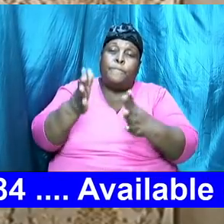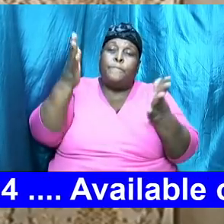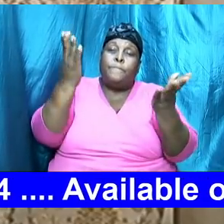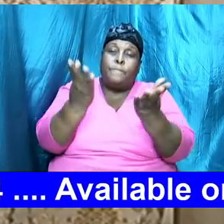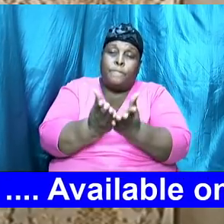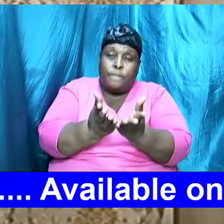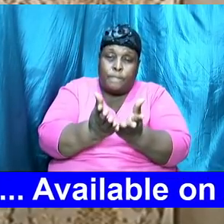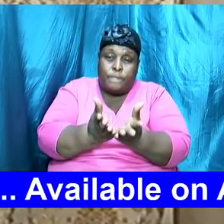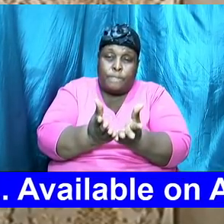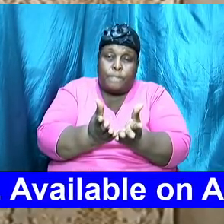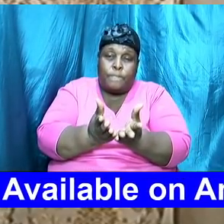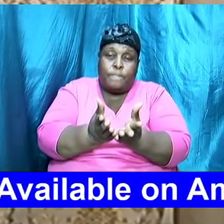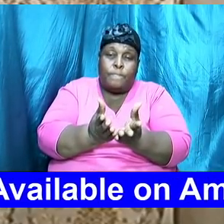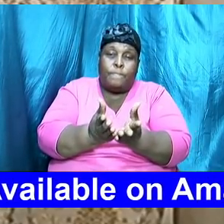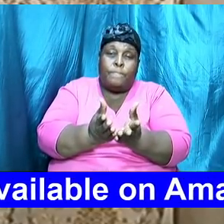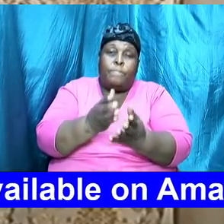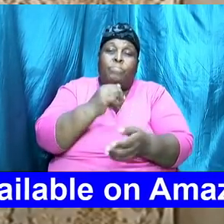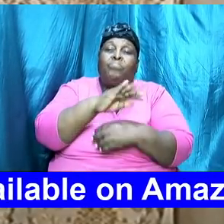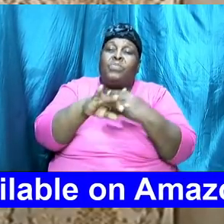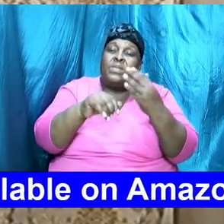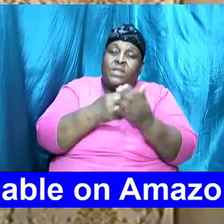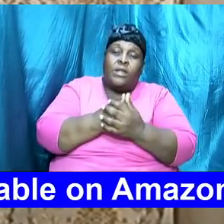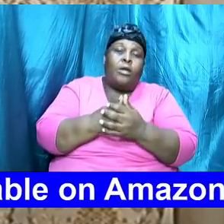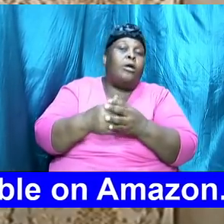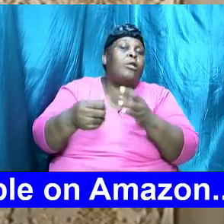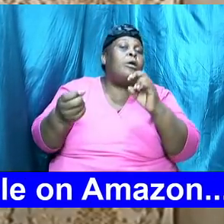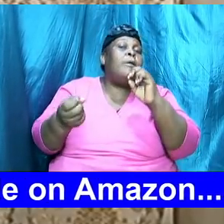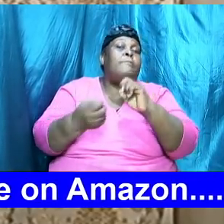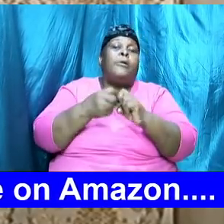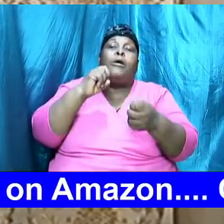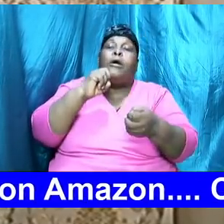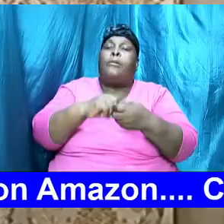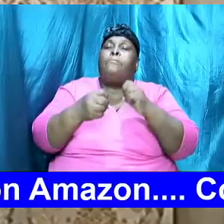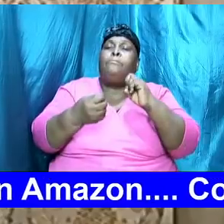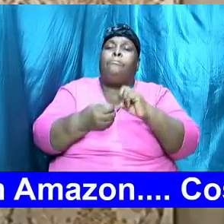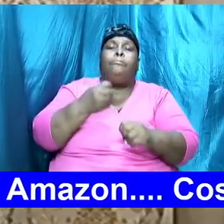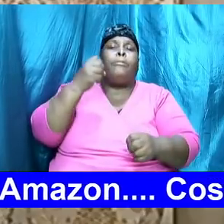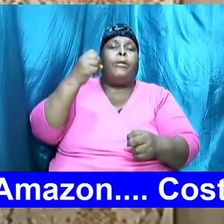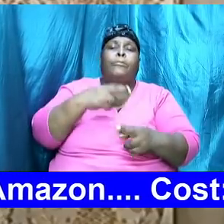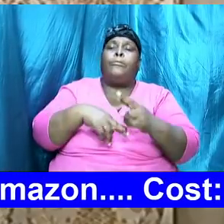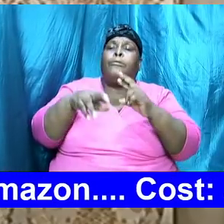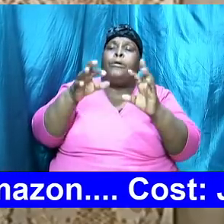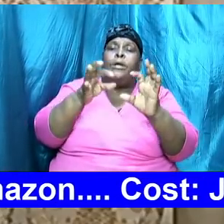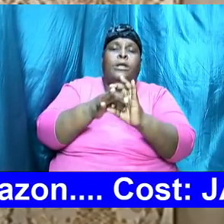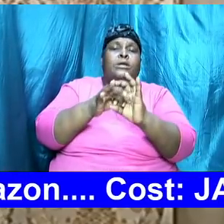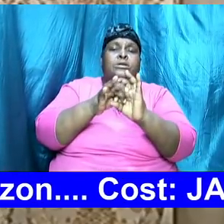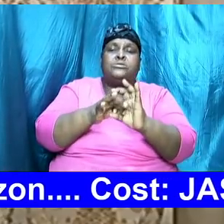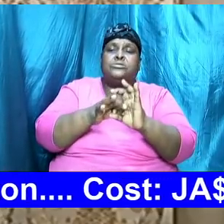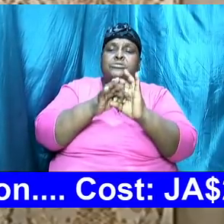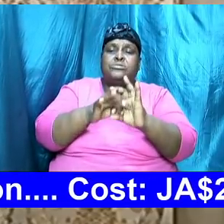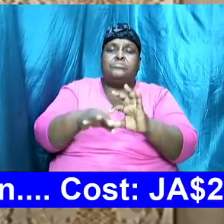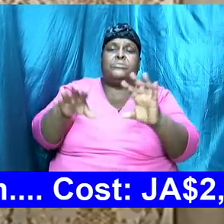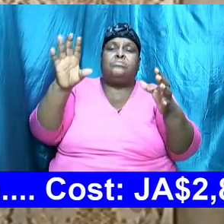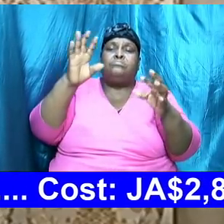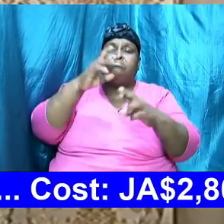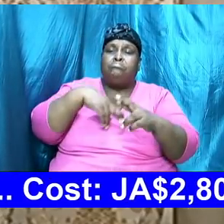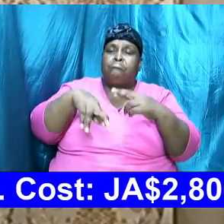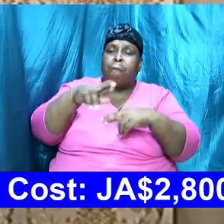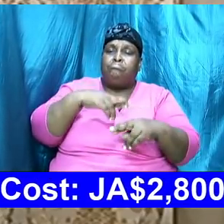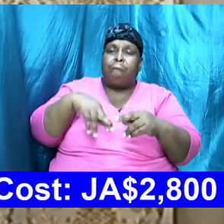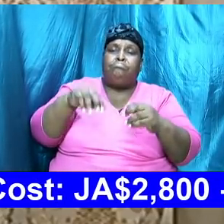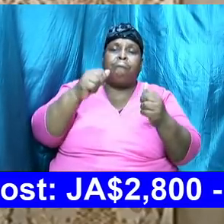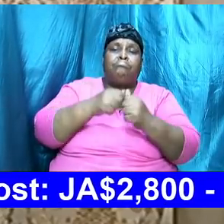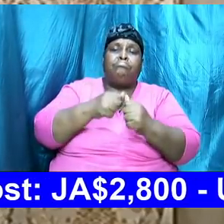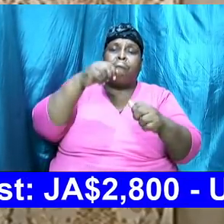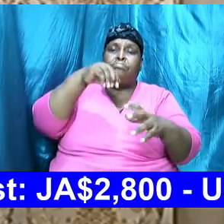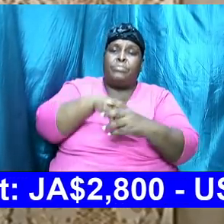it is in the book a course or reading will not be enough for us to